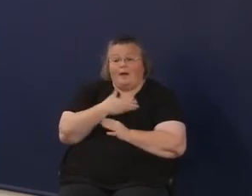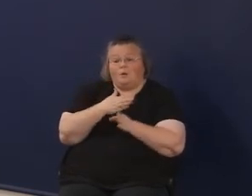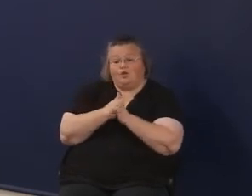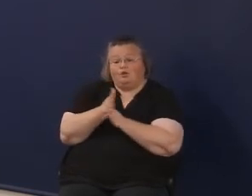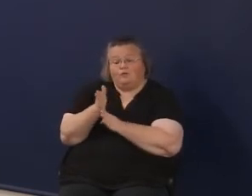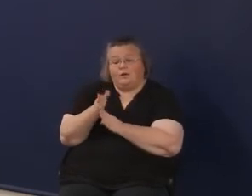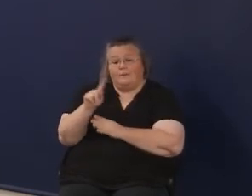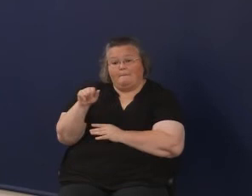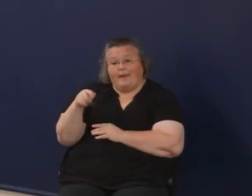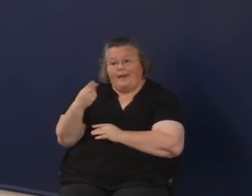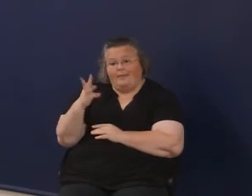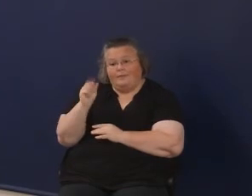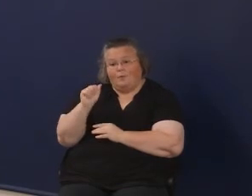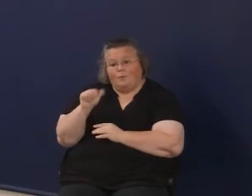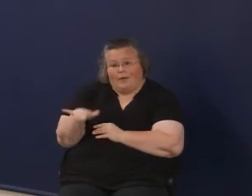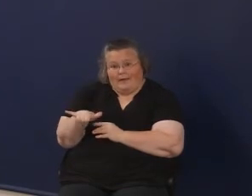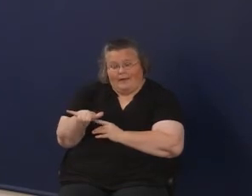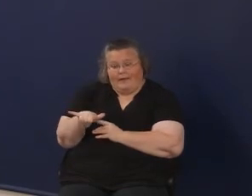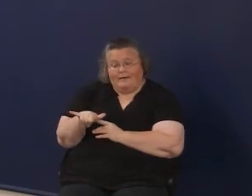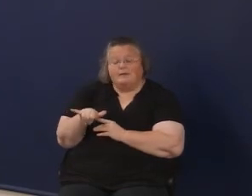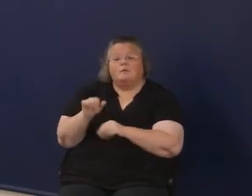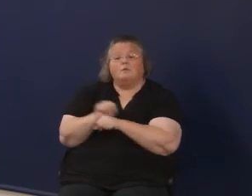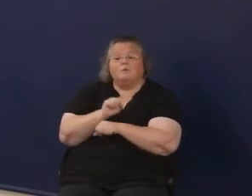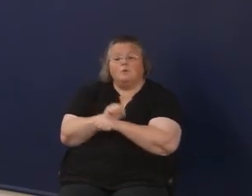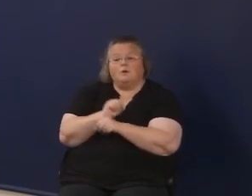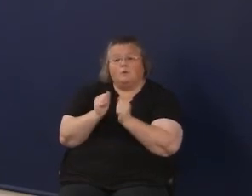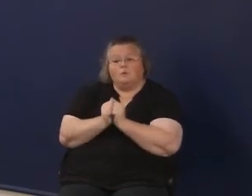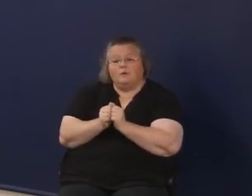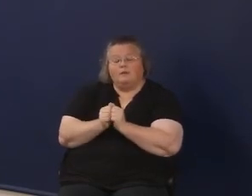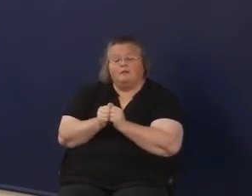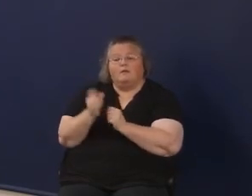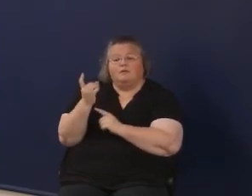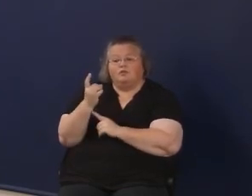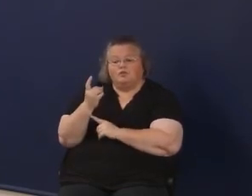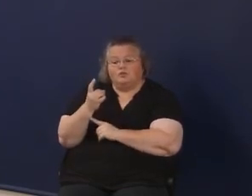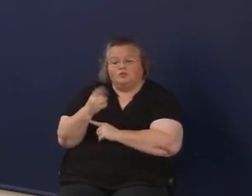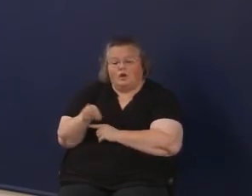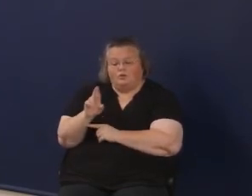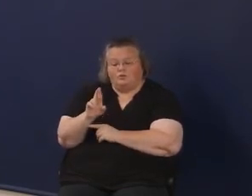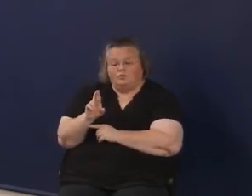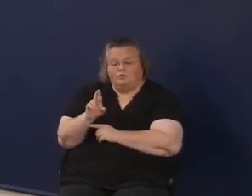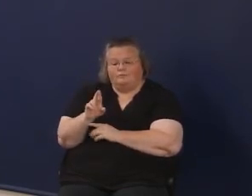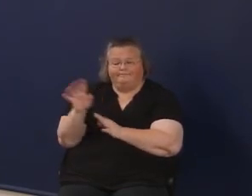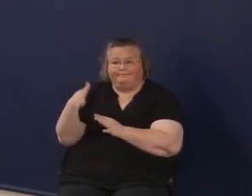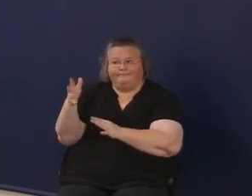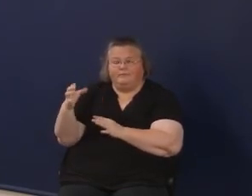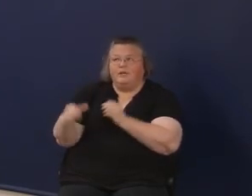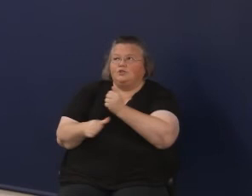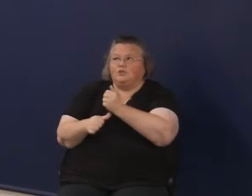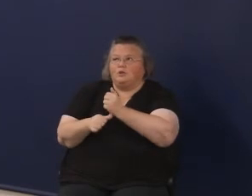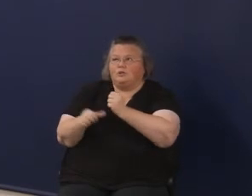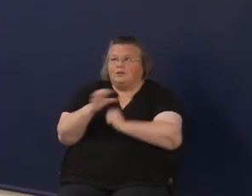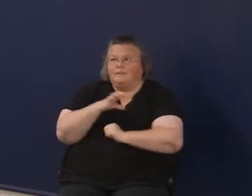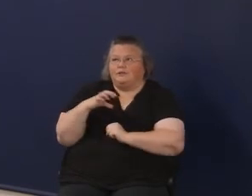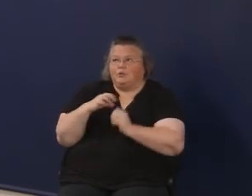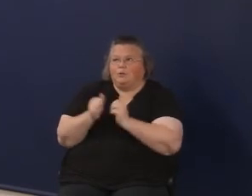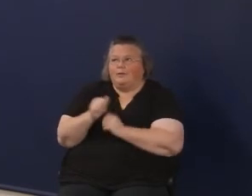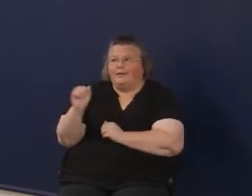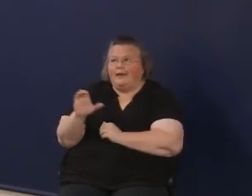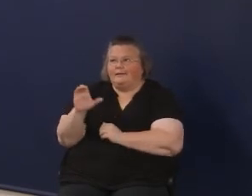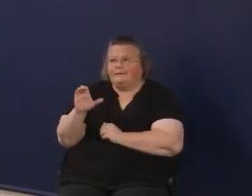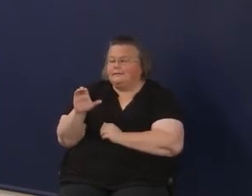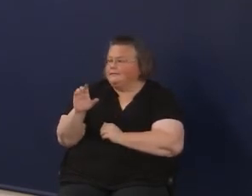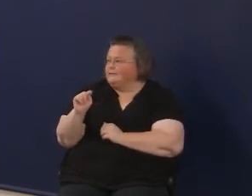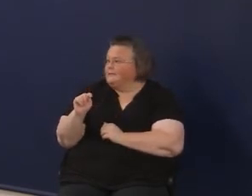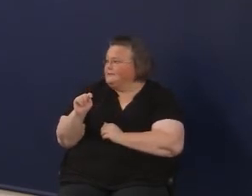pathway, because of that, and working with Dr. Horsh, the associate commissioner in ATC, Dr.